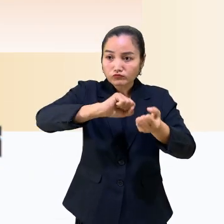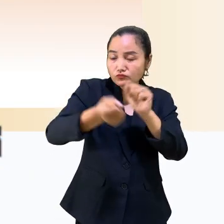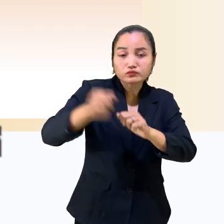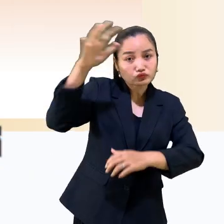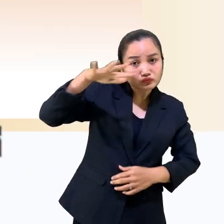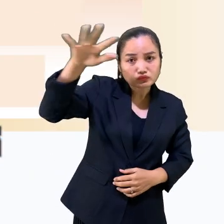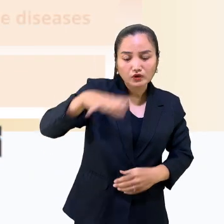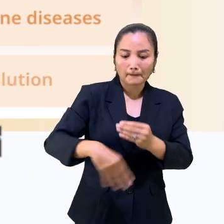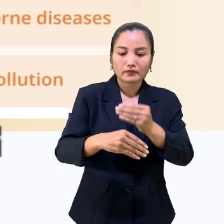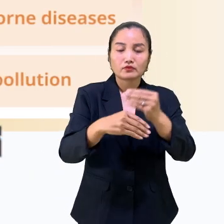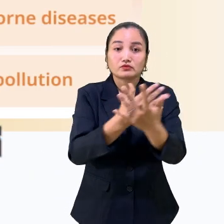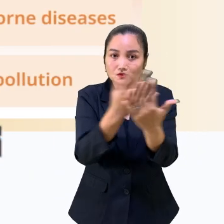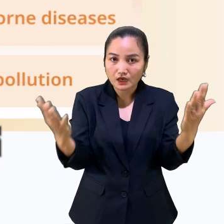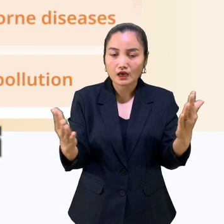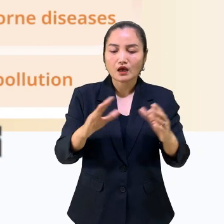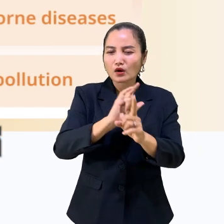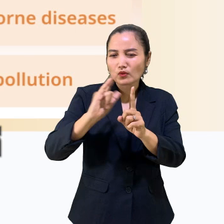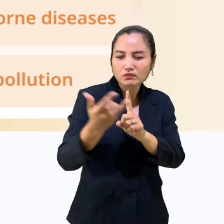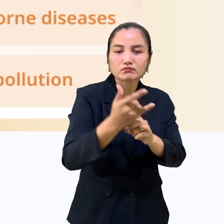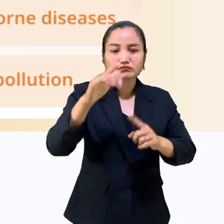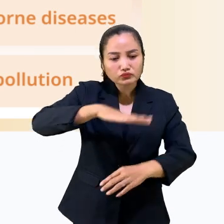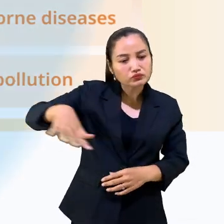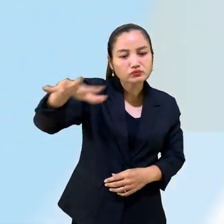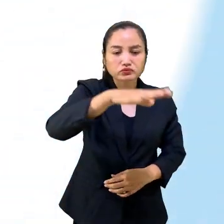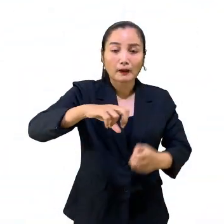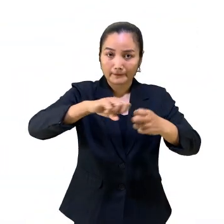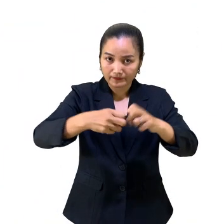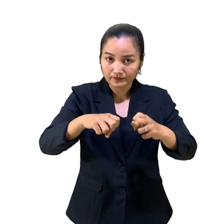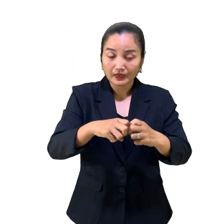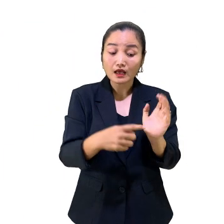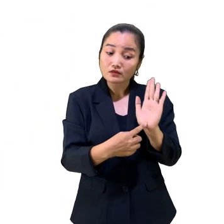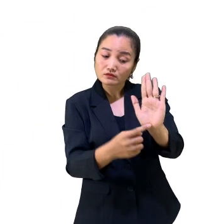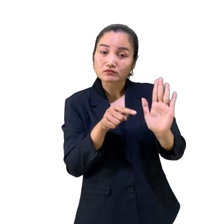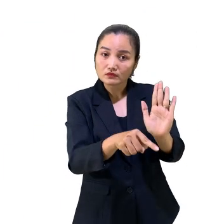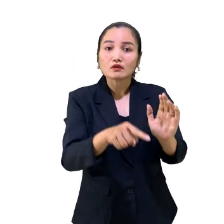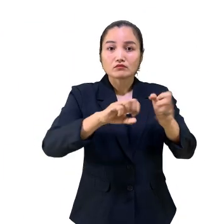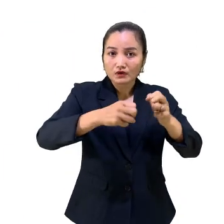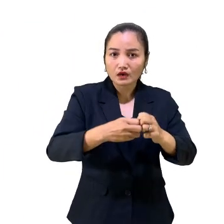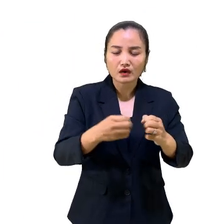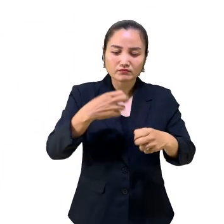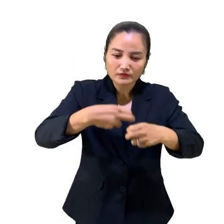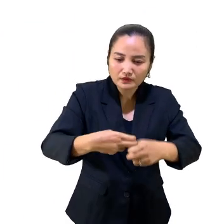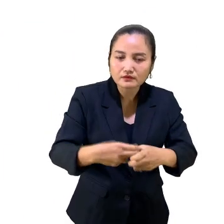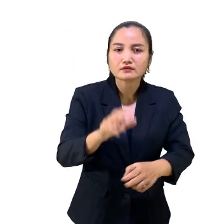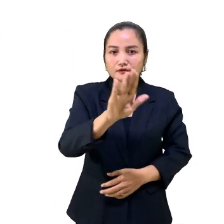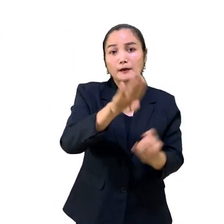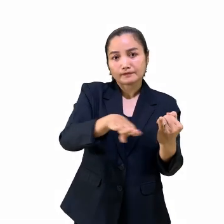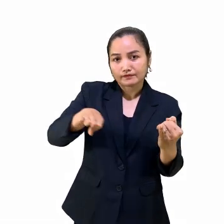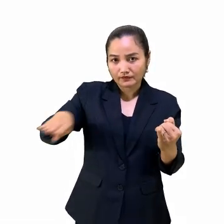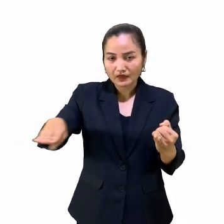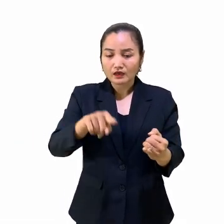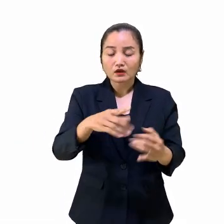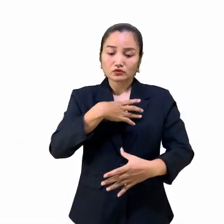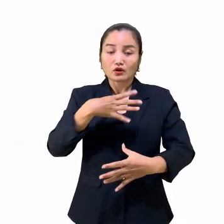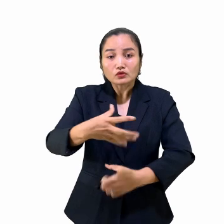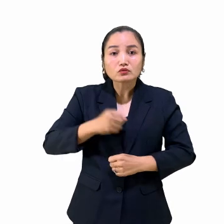exposed to climate and environmental hazards. It also captures children's vulnerabilities to climate threats based